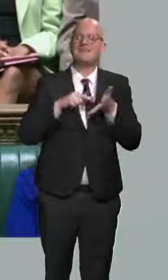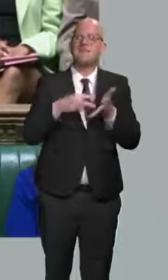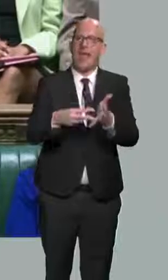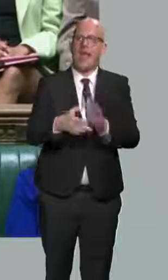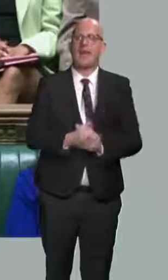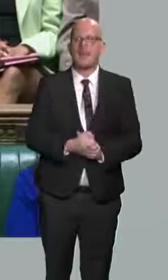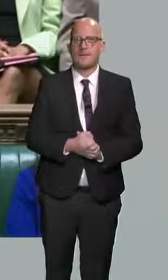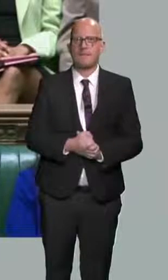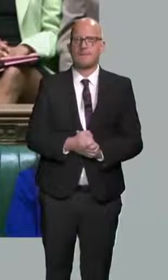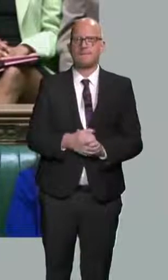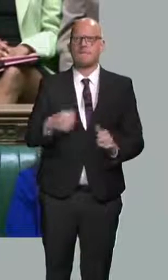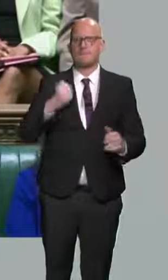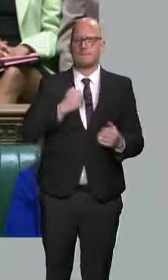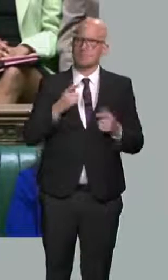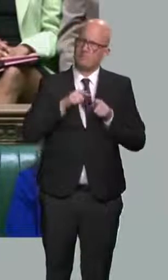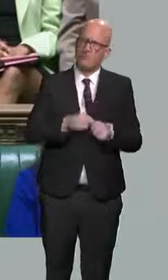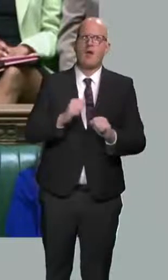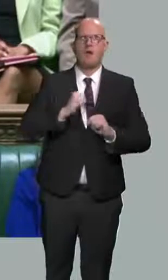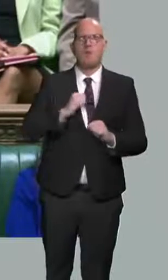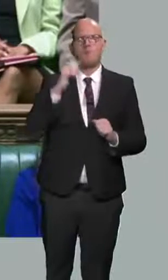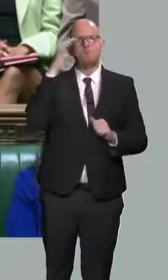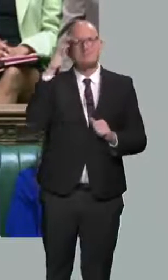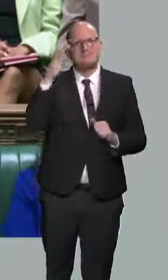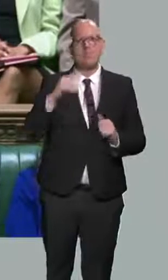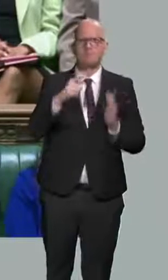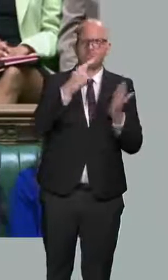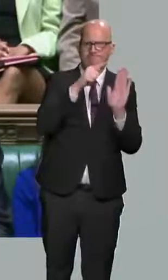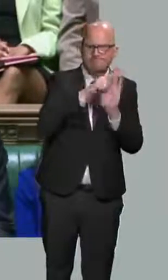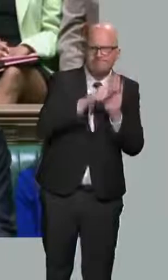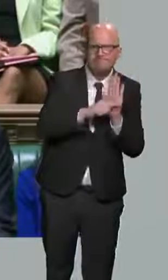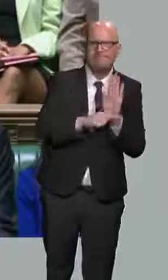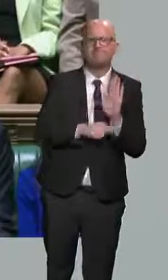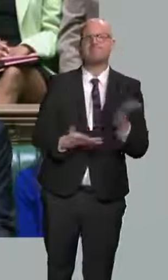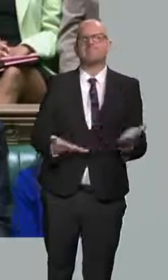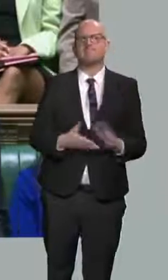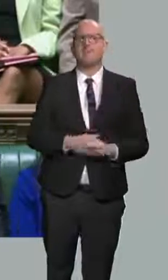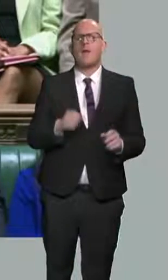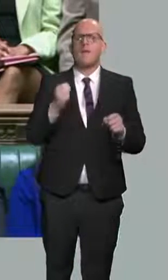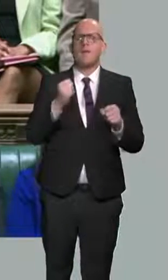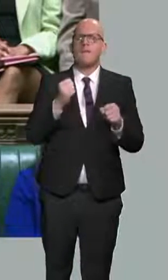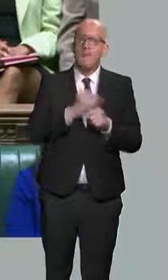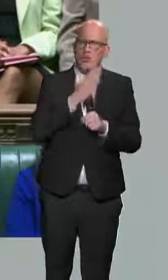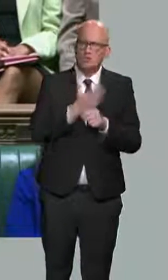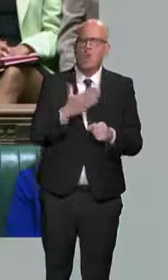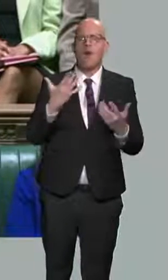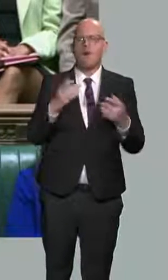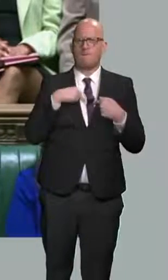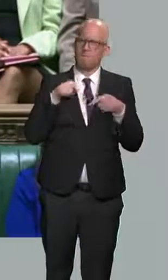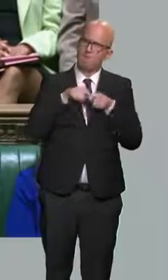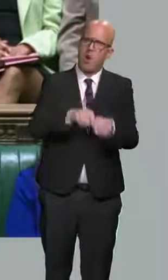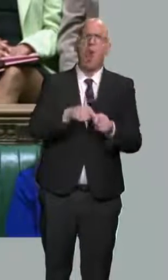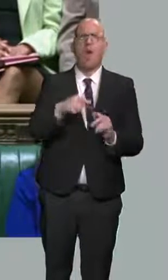a principled approach to cutting taxes, maintaining space against our fiscal rules, as I have done today,